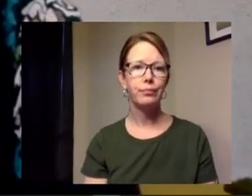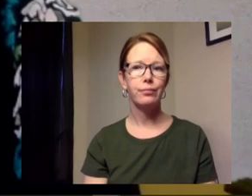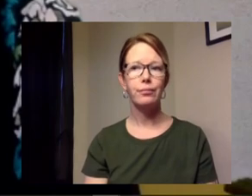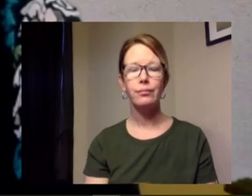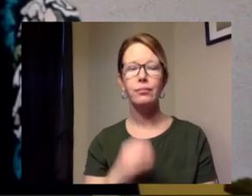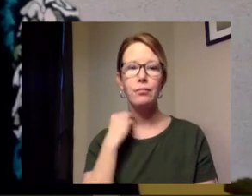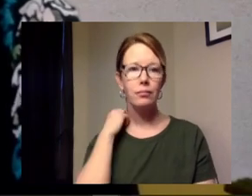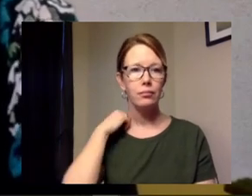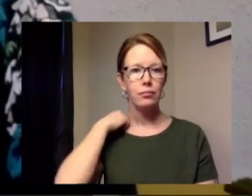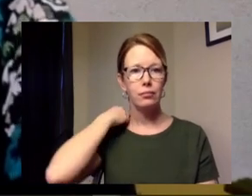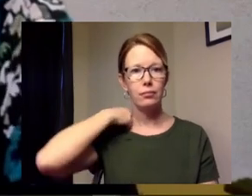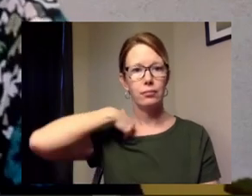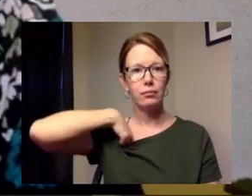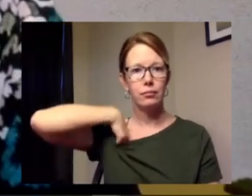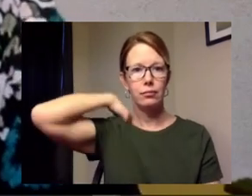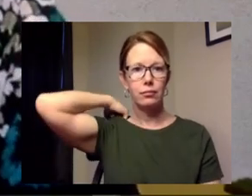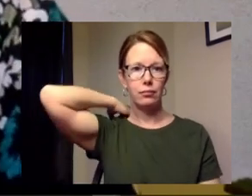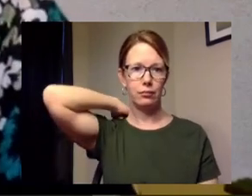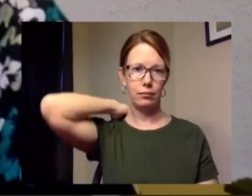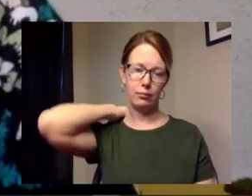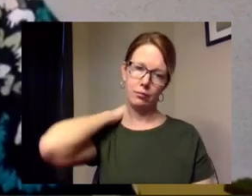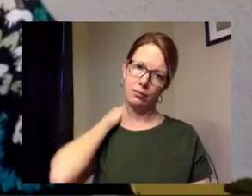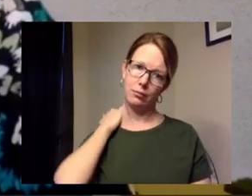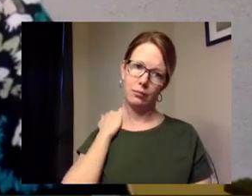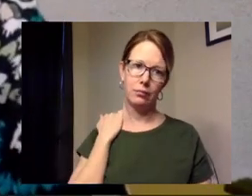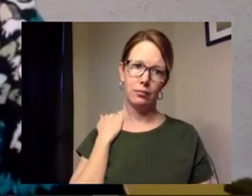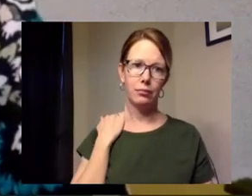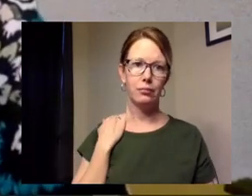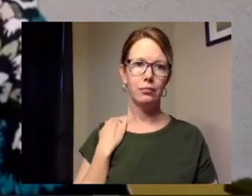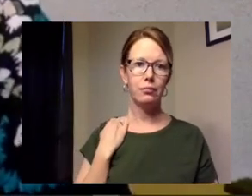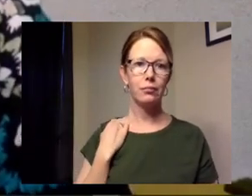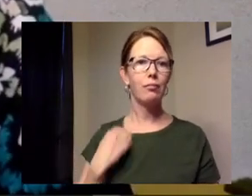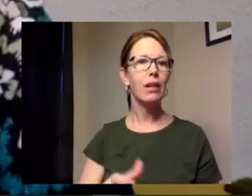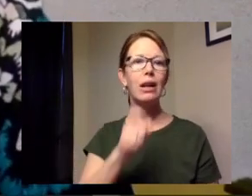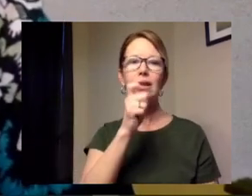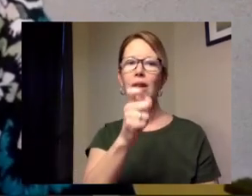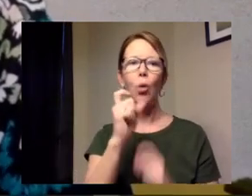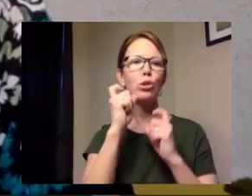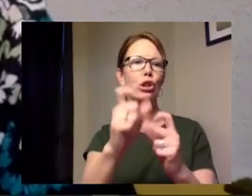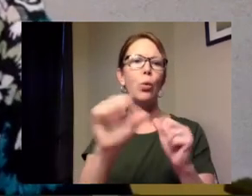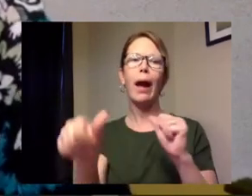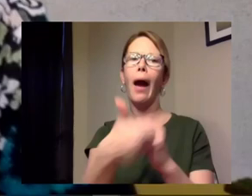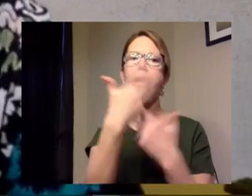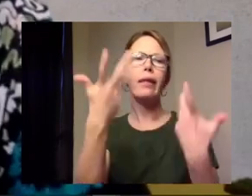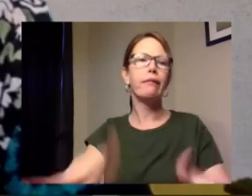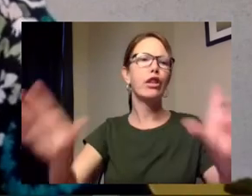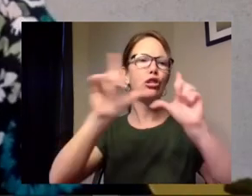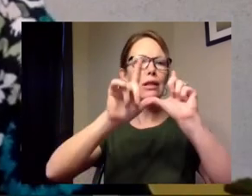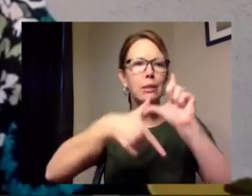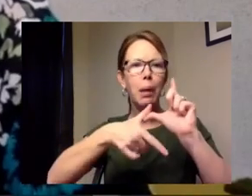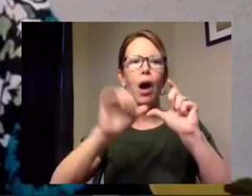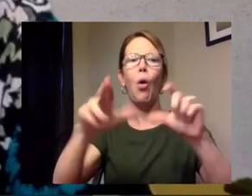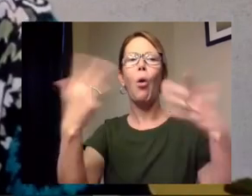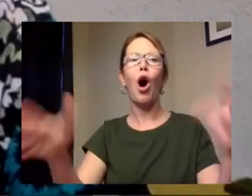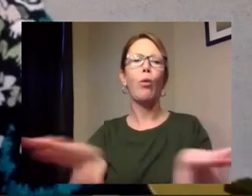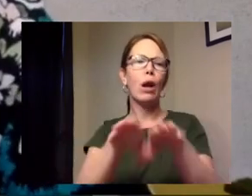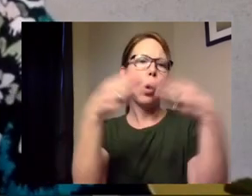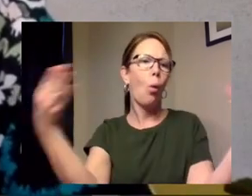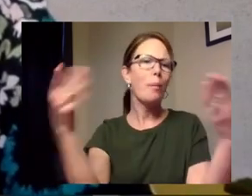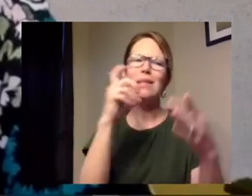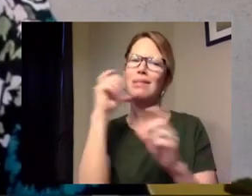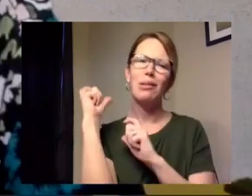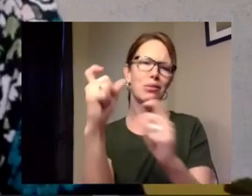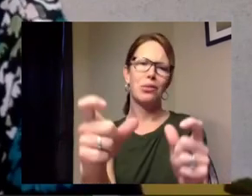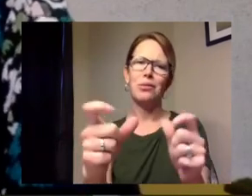um we just ask that you don't donate any expired items or any opened items that have been